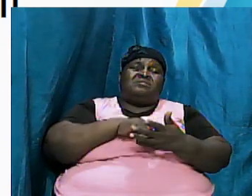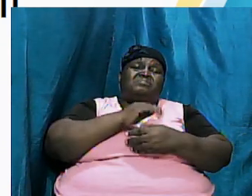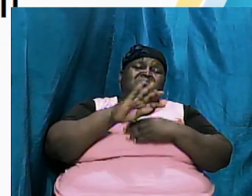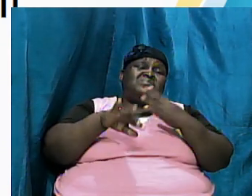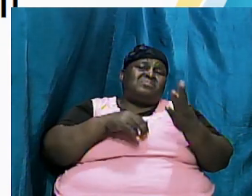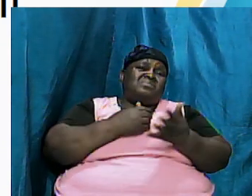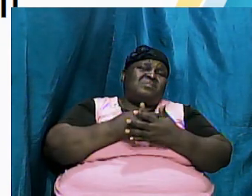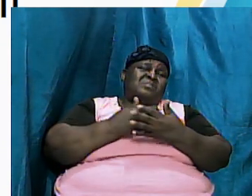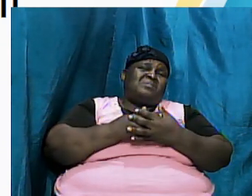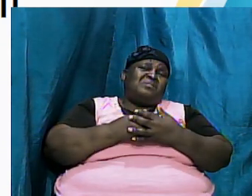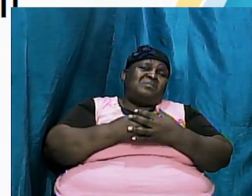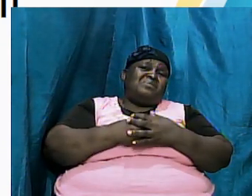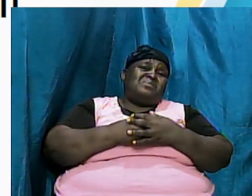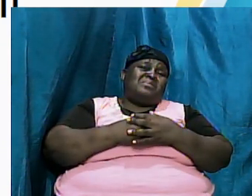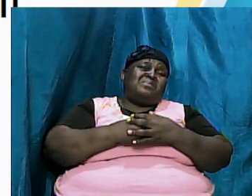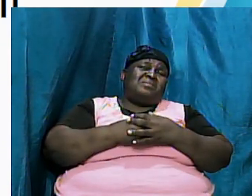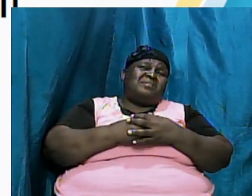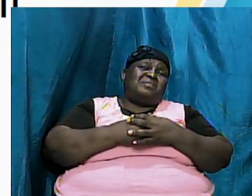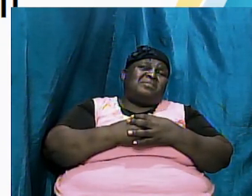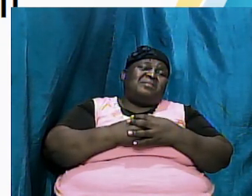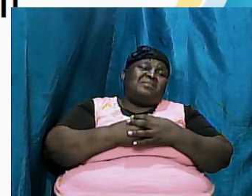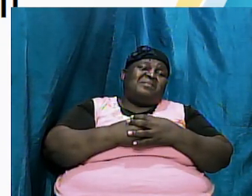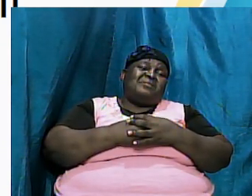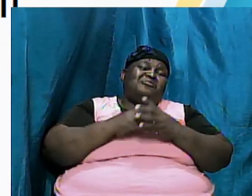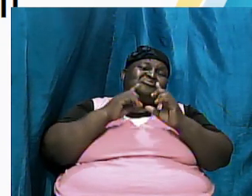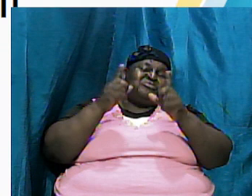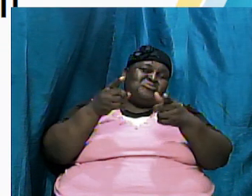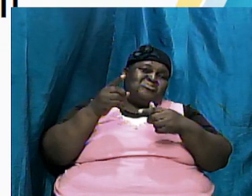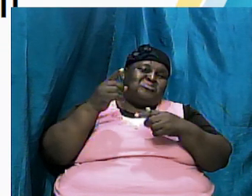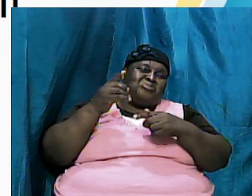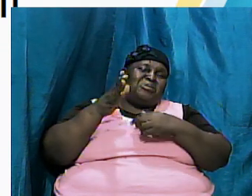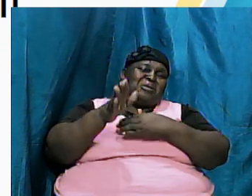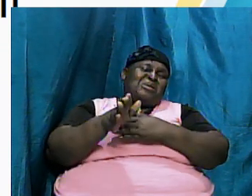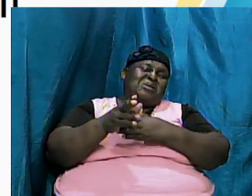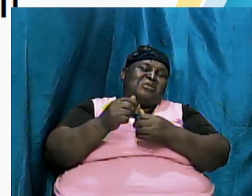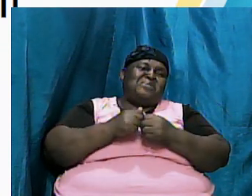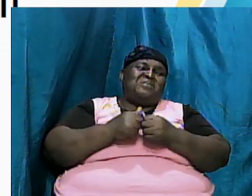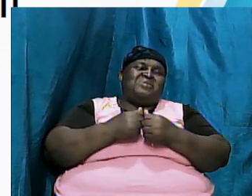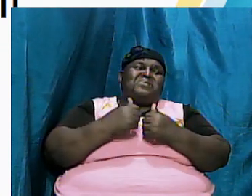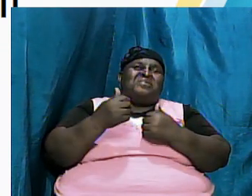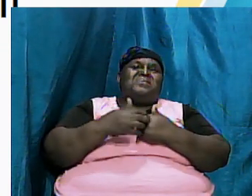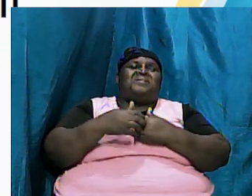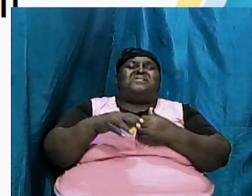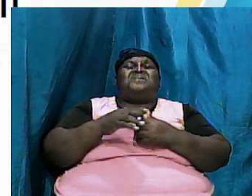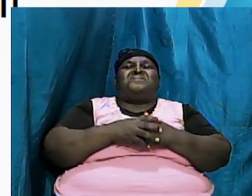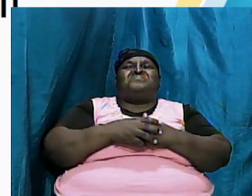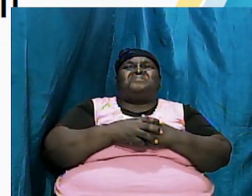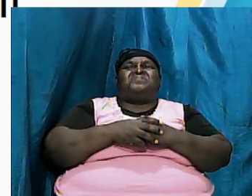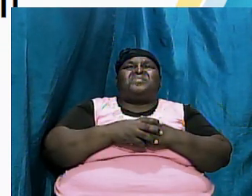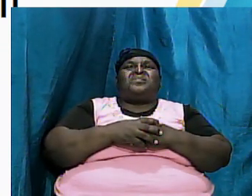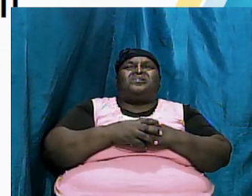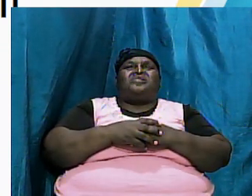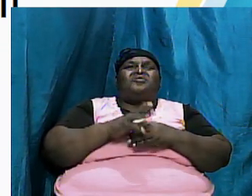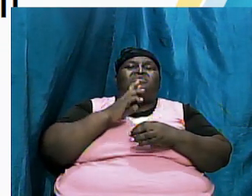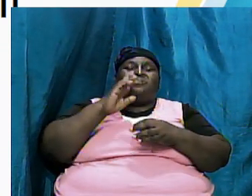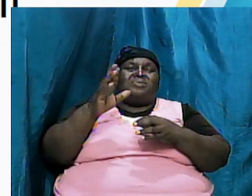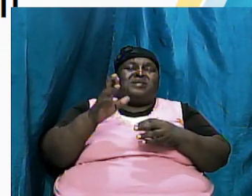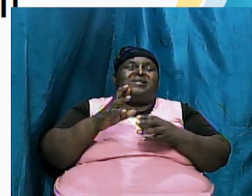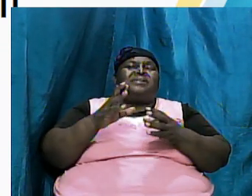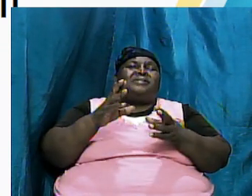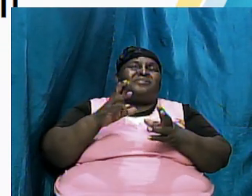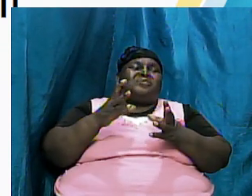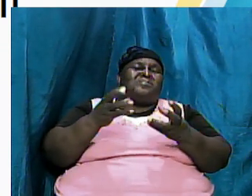things as yet so sorry about that I'm just getting ahead of myself in terms of presenting some of the things but I really would like for us to